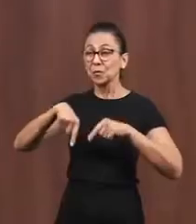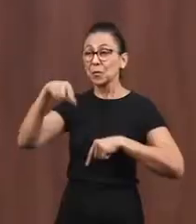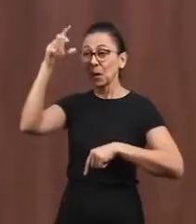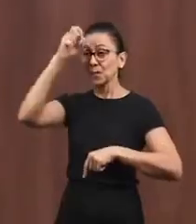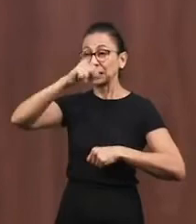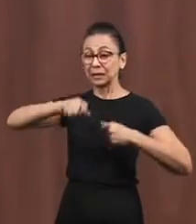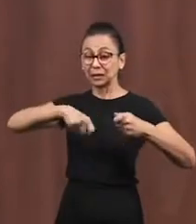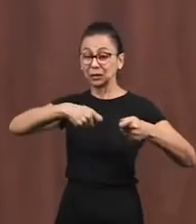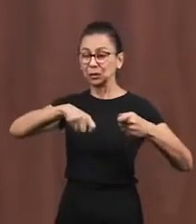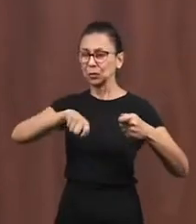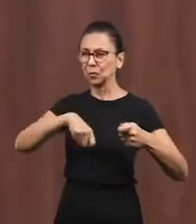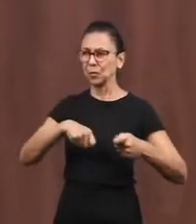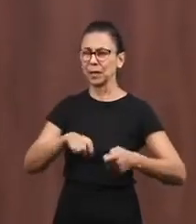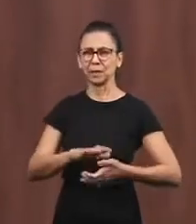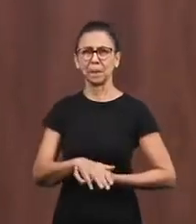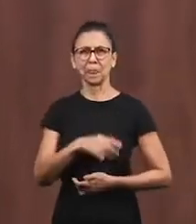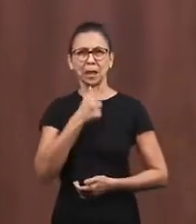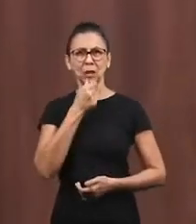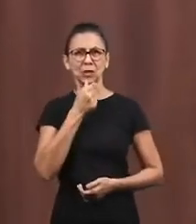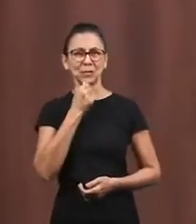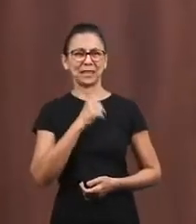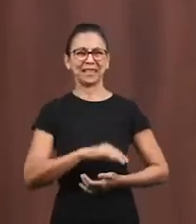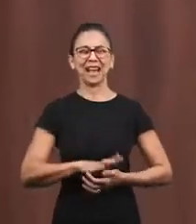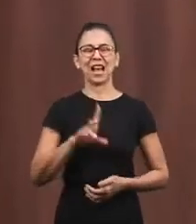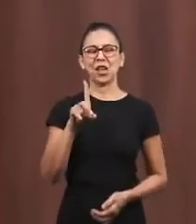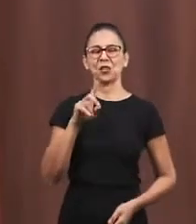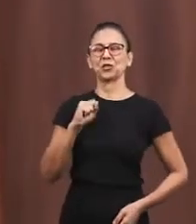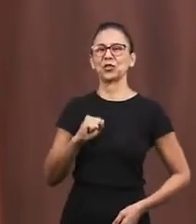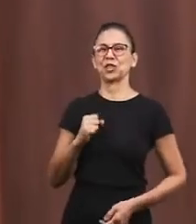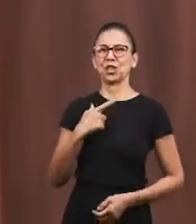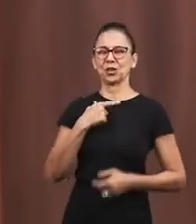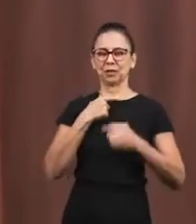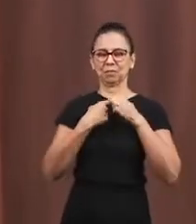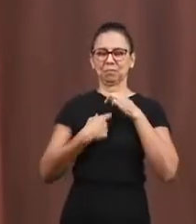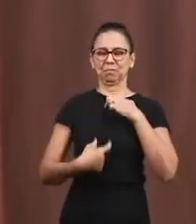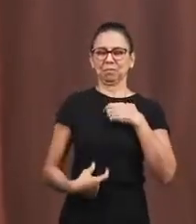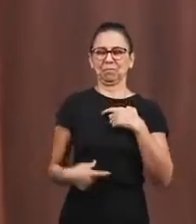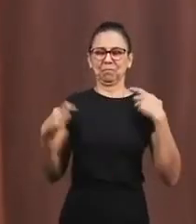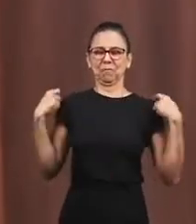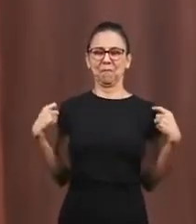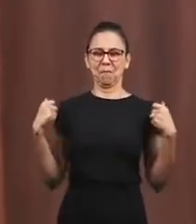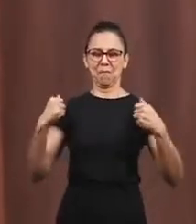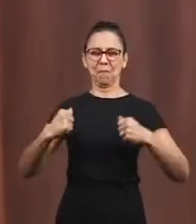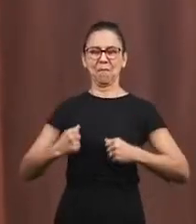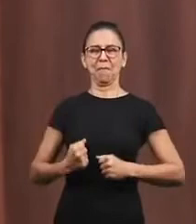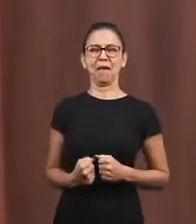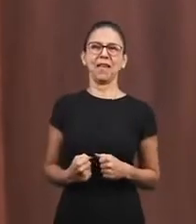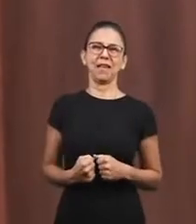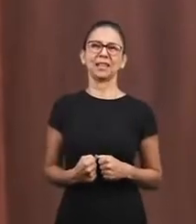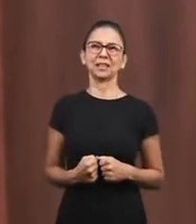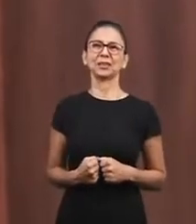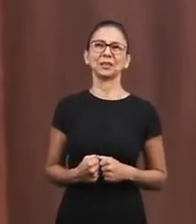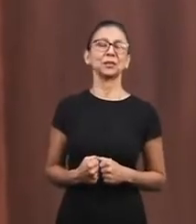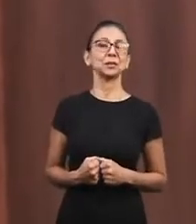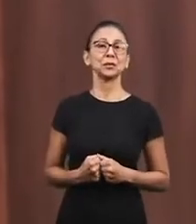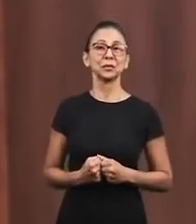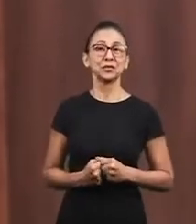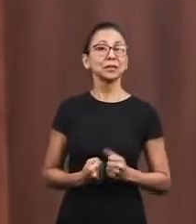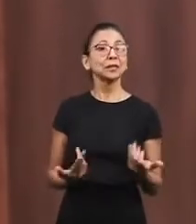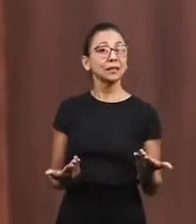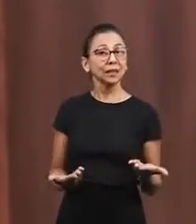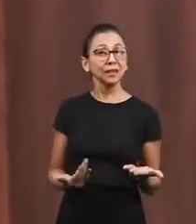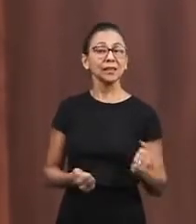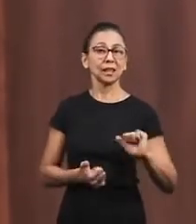want to put the suit I want to be by the door of the church I want to do the period of praise that's why